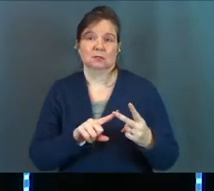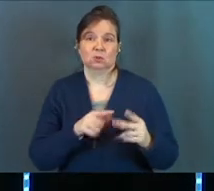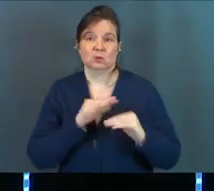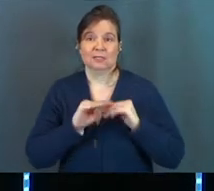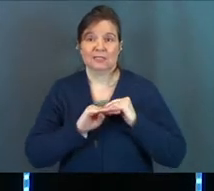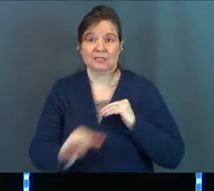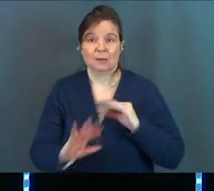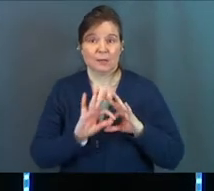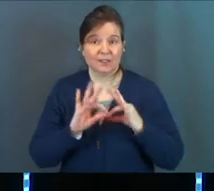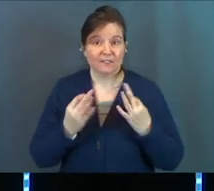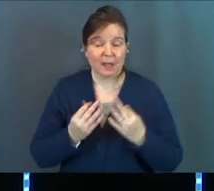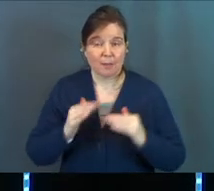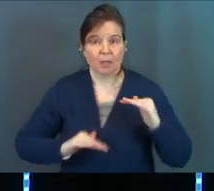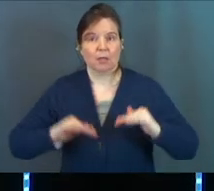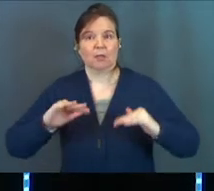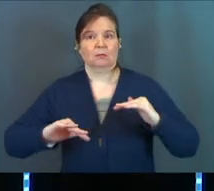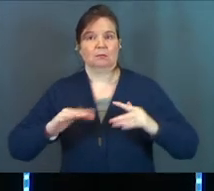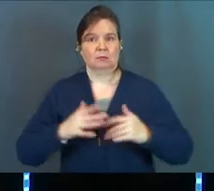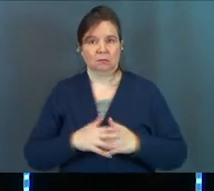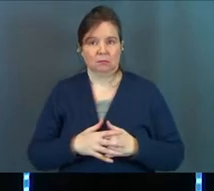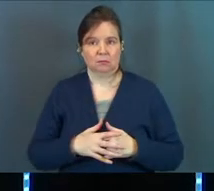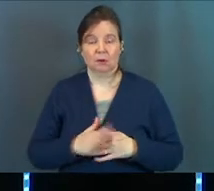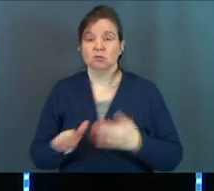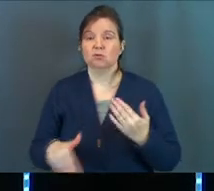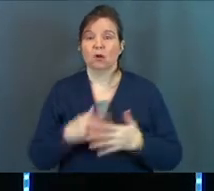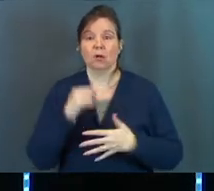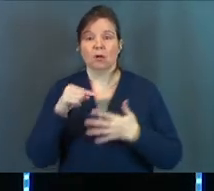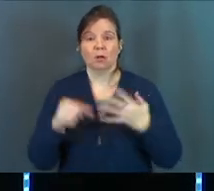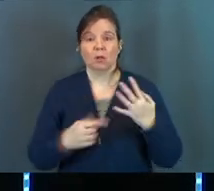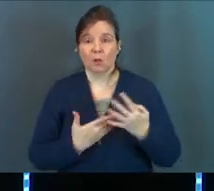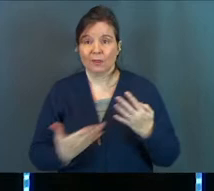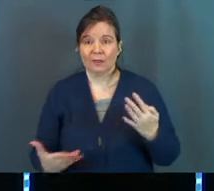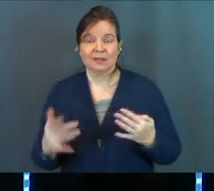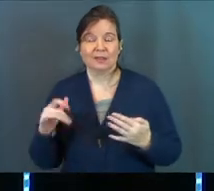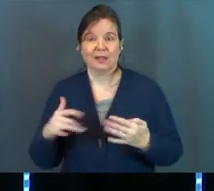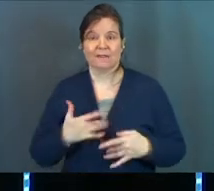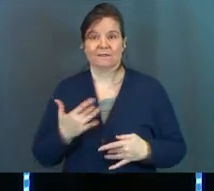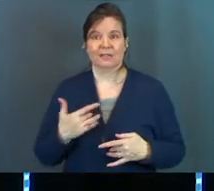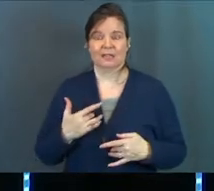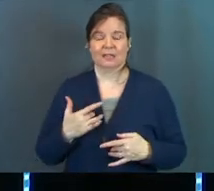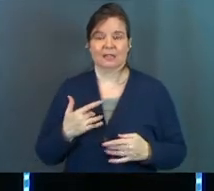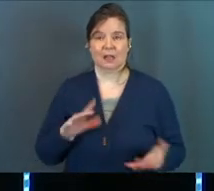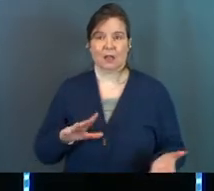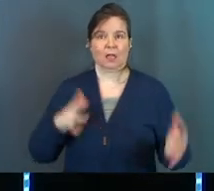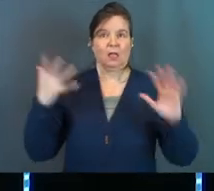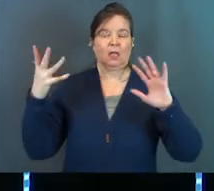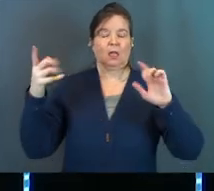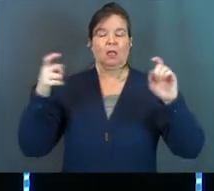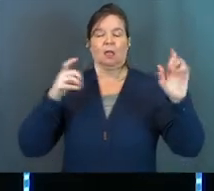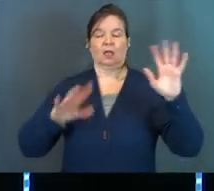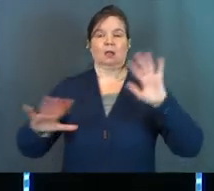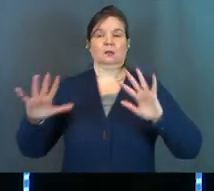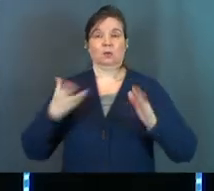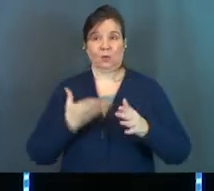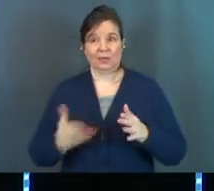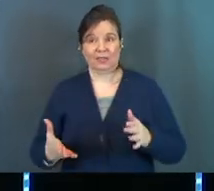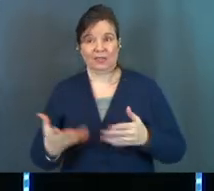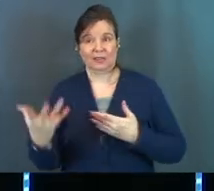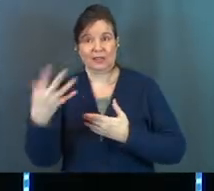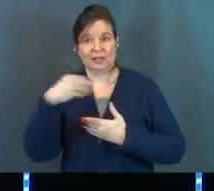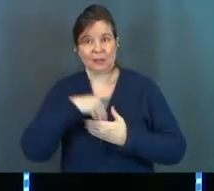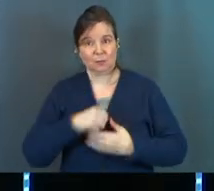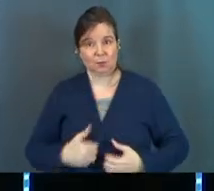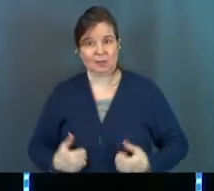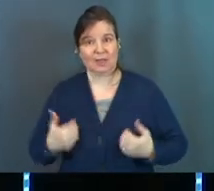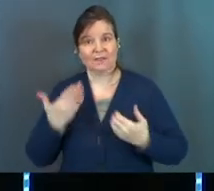the stability of your family. It's all those things that feel like they're out of control. Those are the things that come